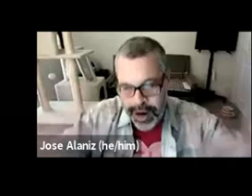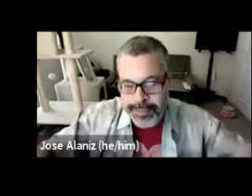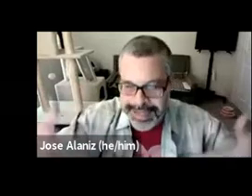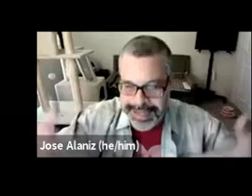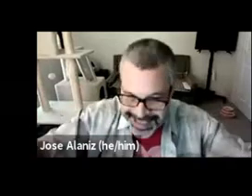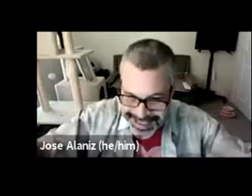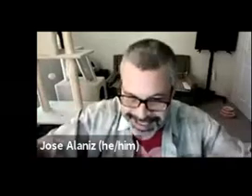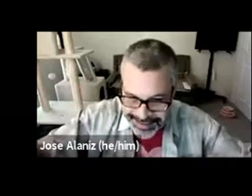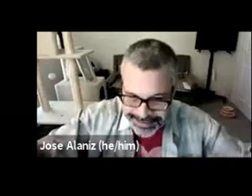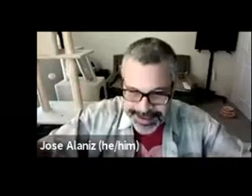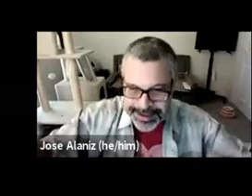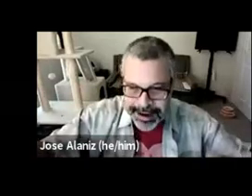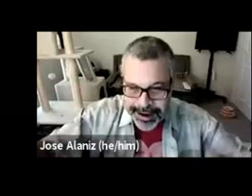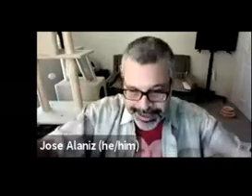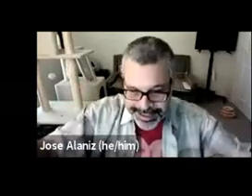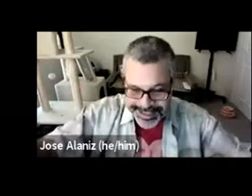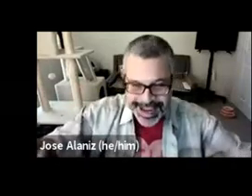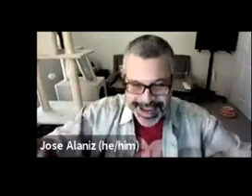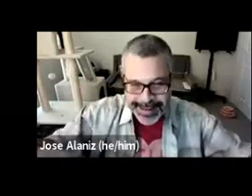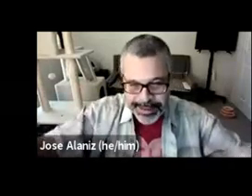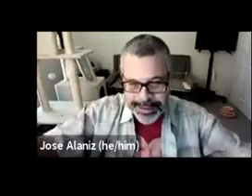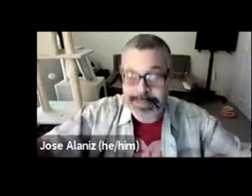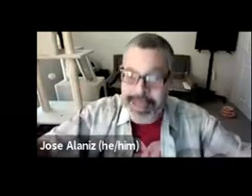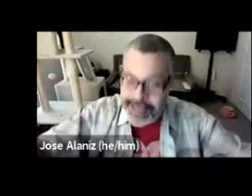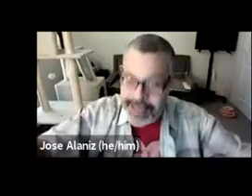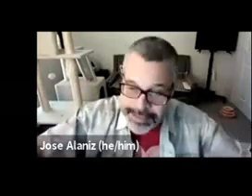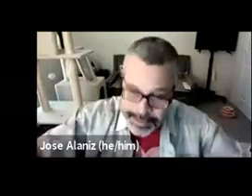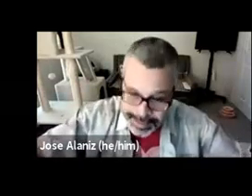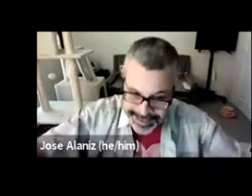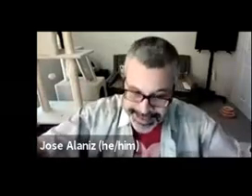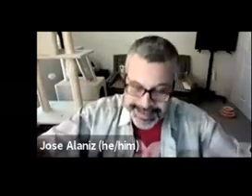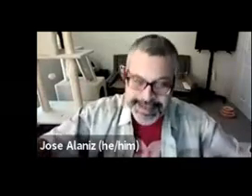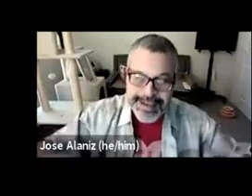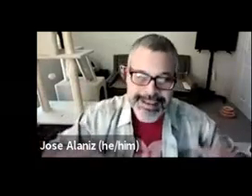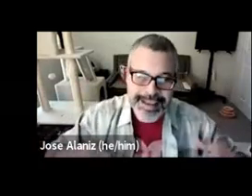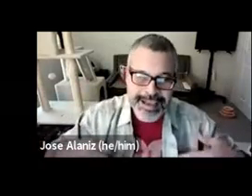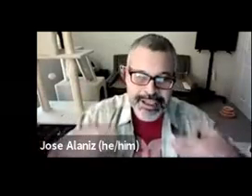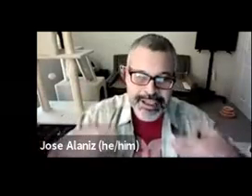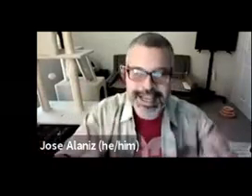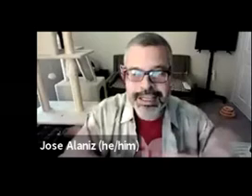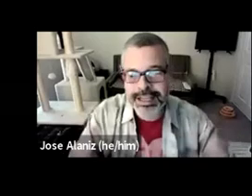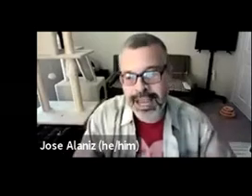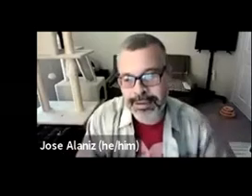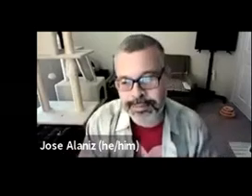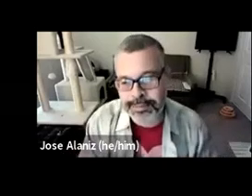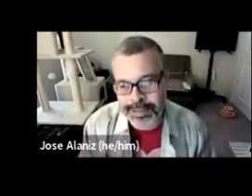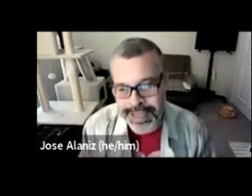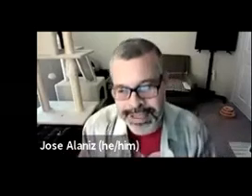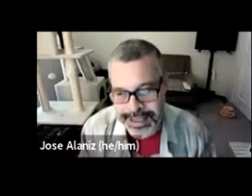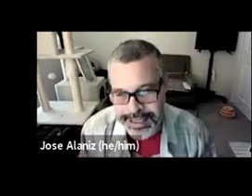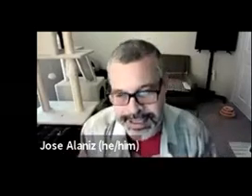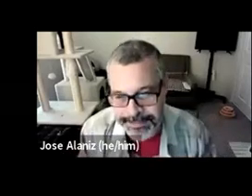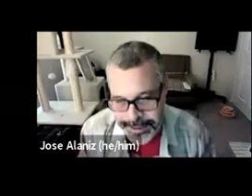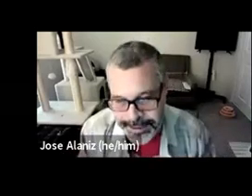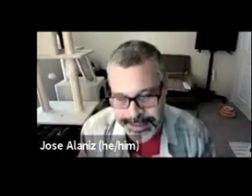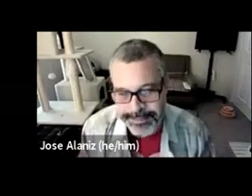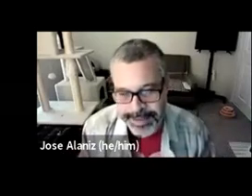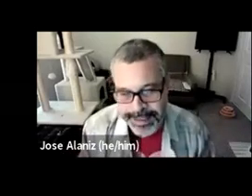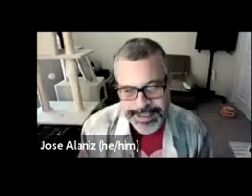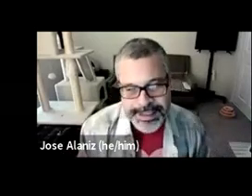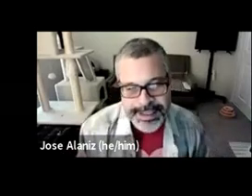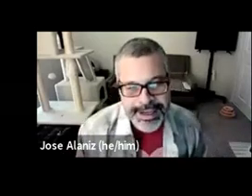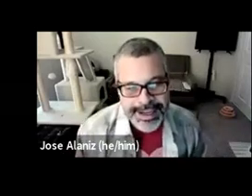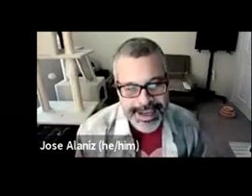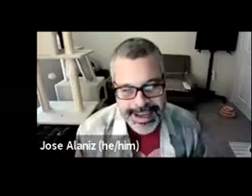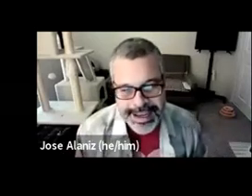remarkably sensitive artist and, and person, because of her blindness, that she is actually able to represent these, uh, fearsome